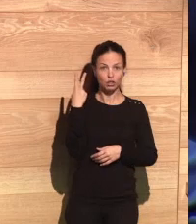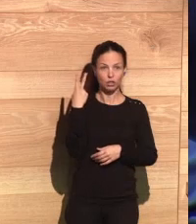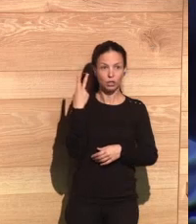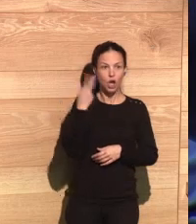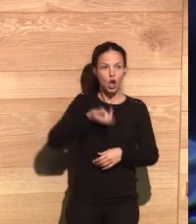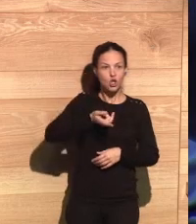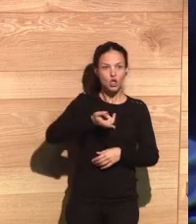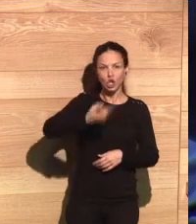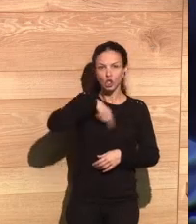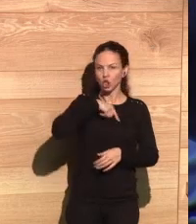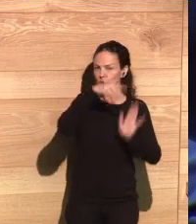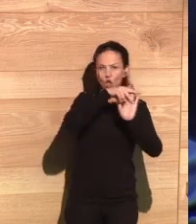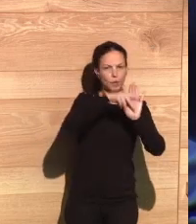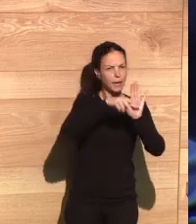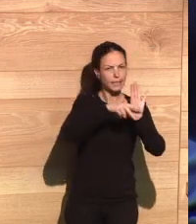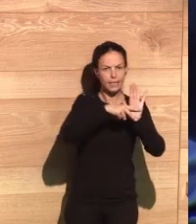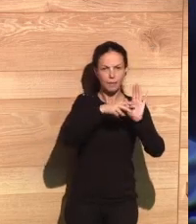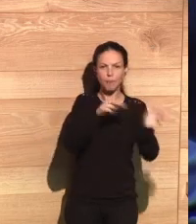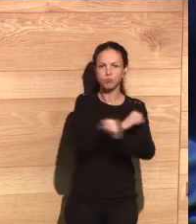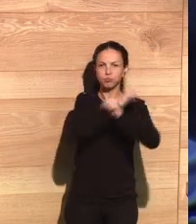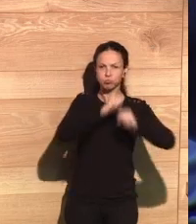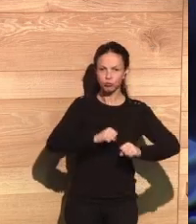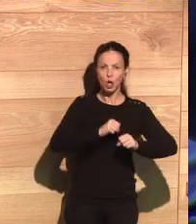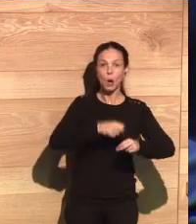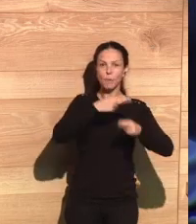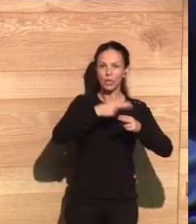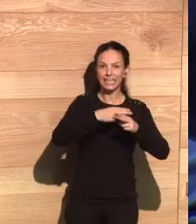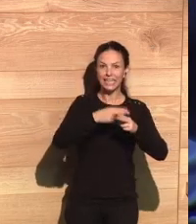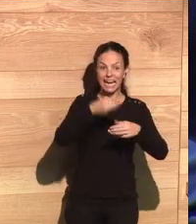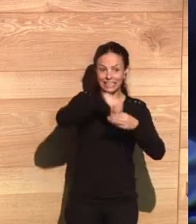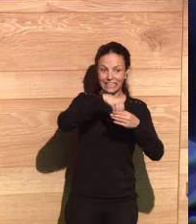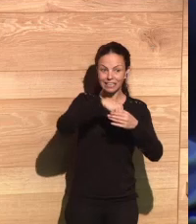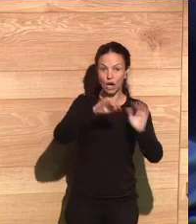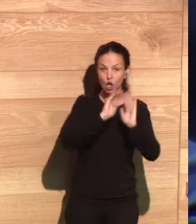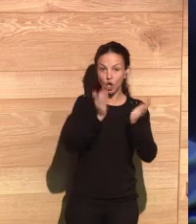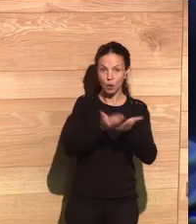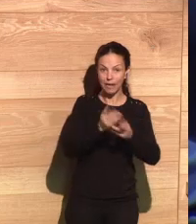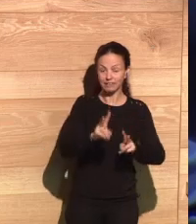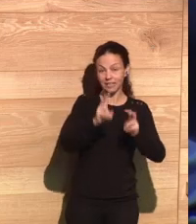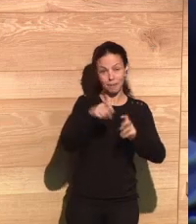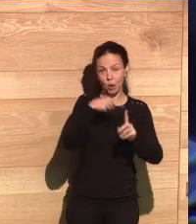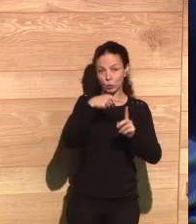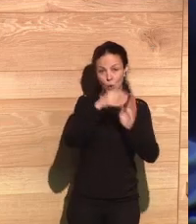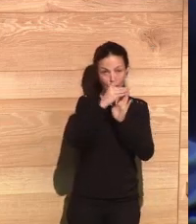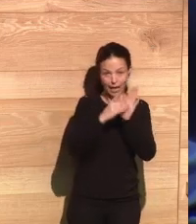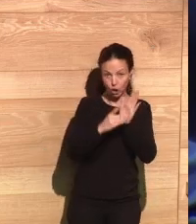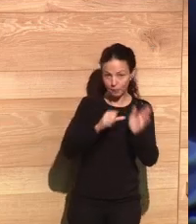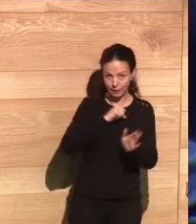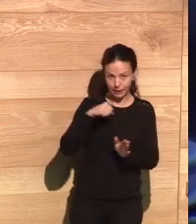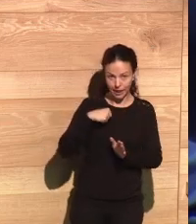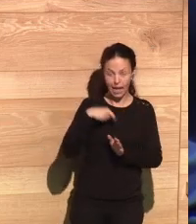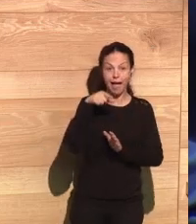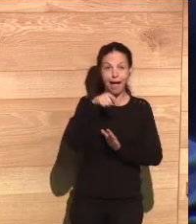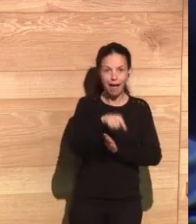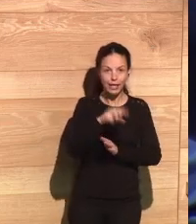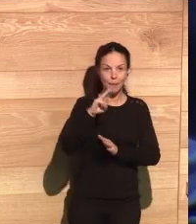ago, we created an internal policy, global internal policy regarding the use of